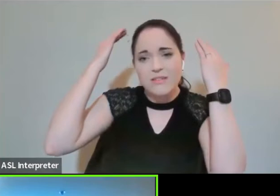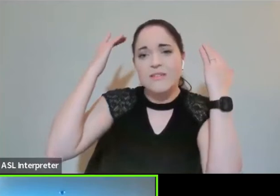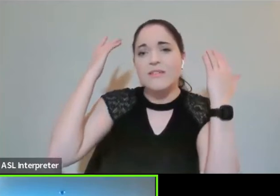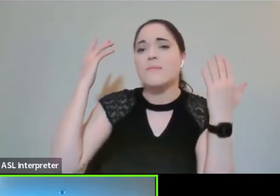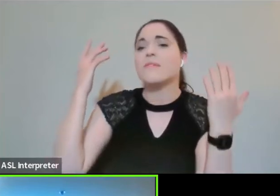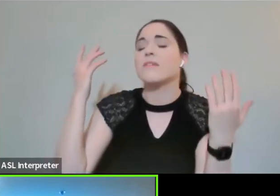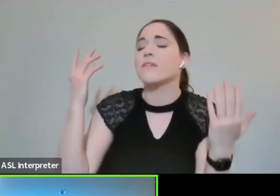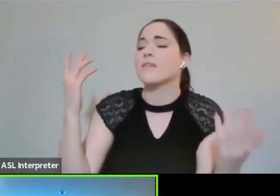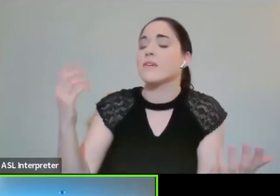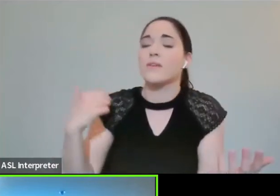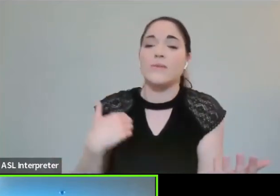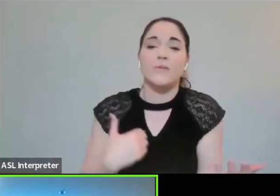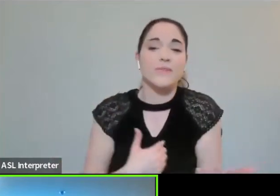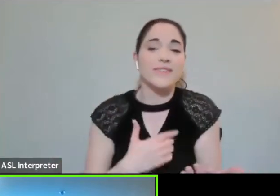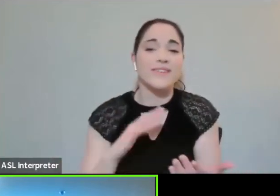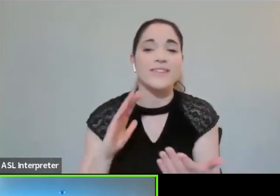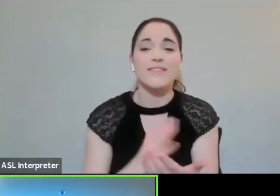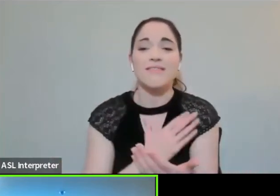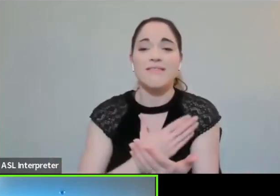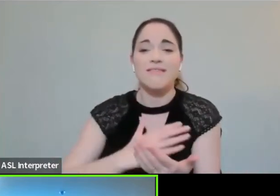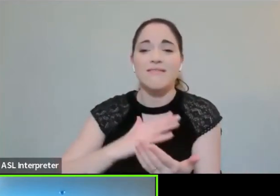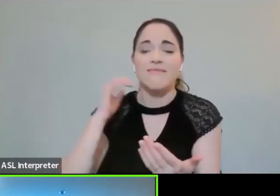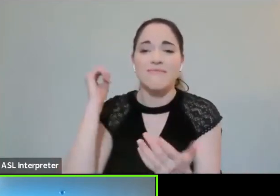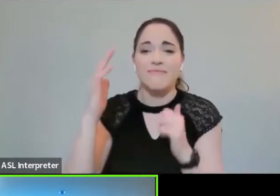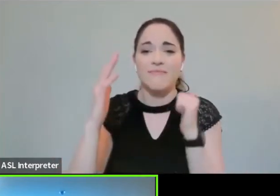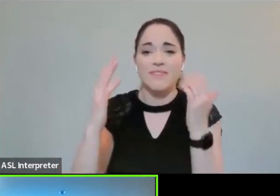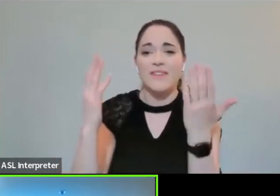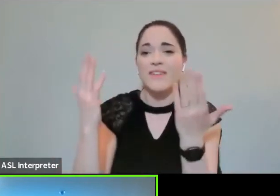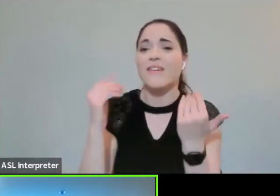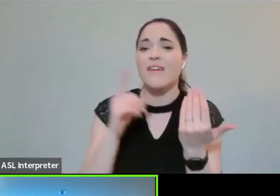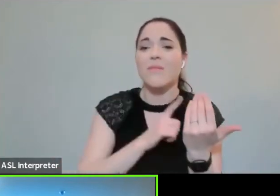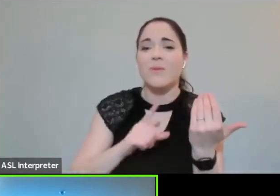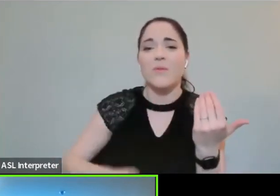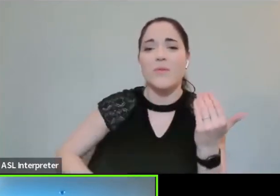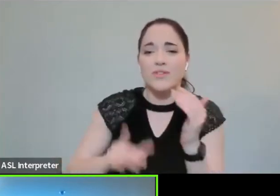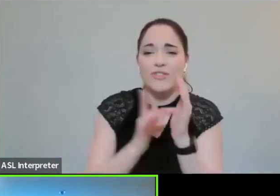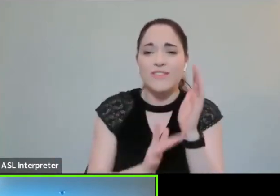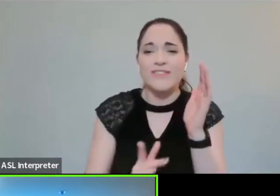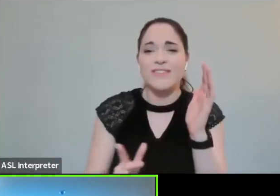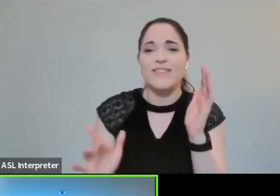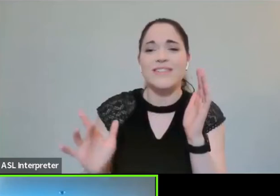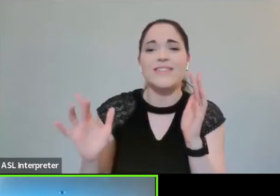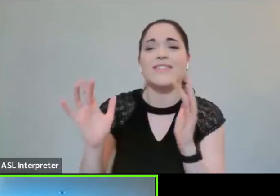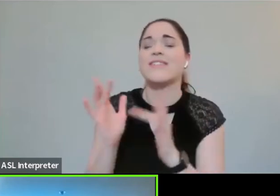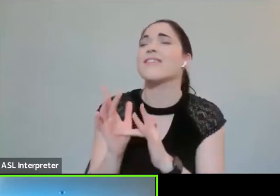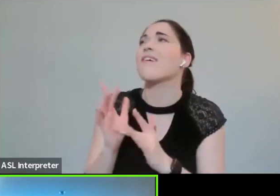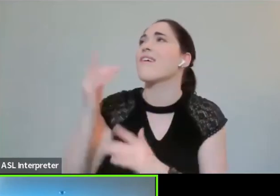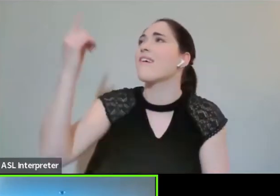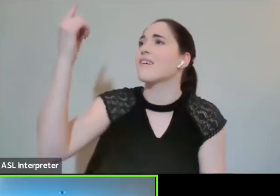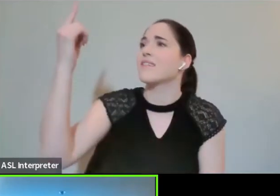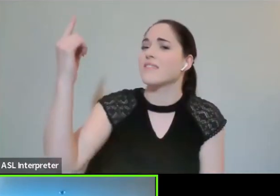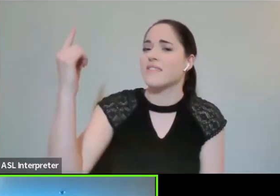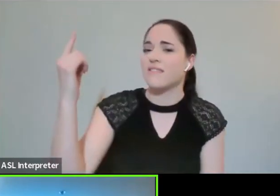Come Lord Jesus Come